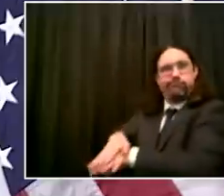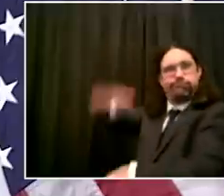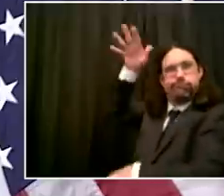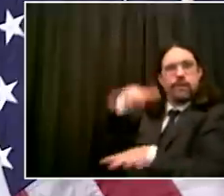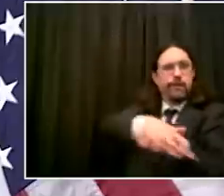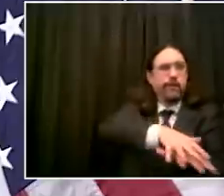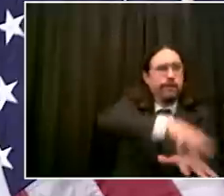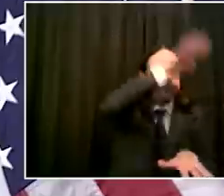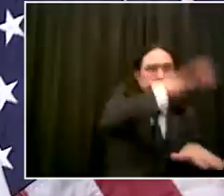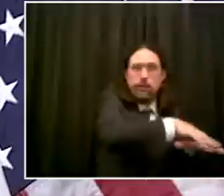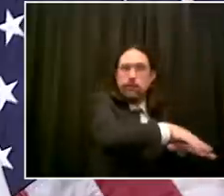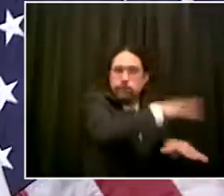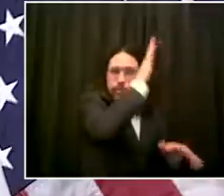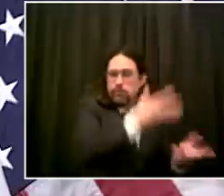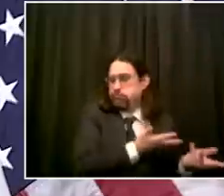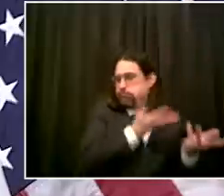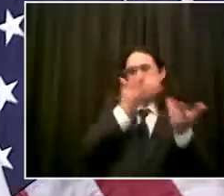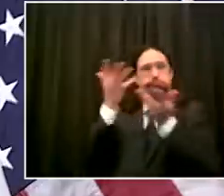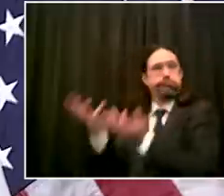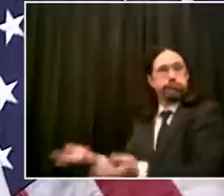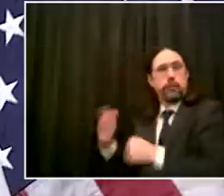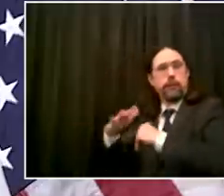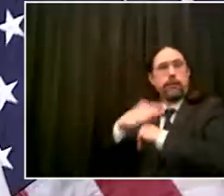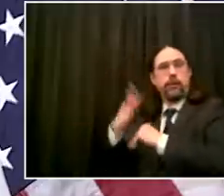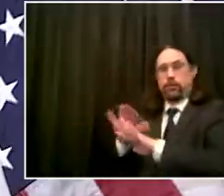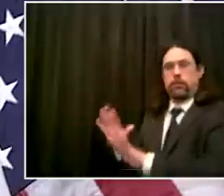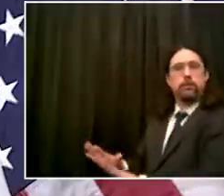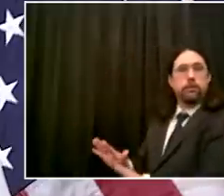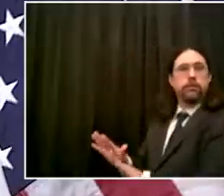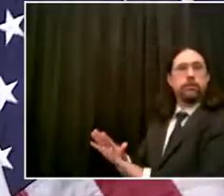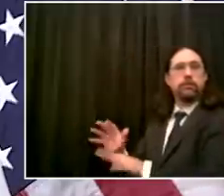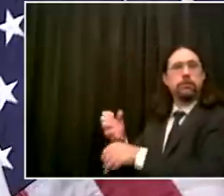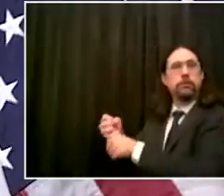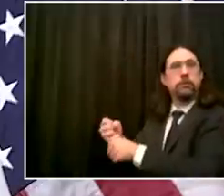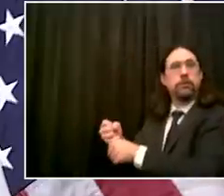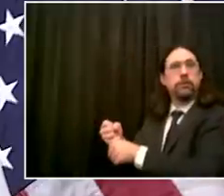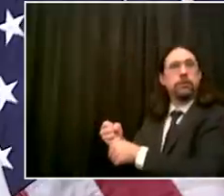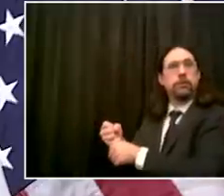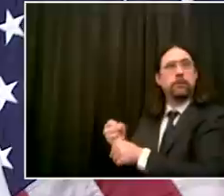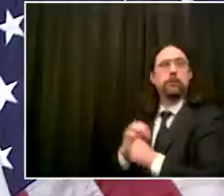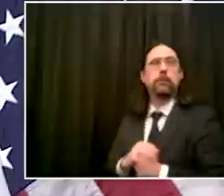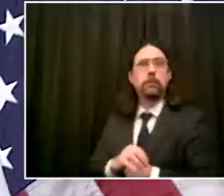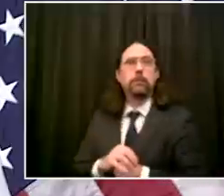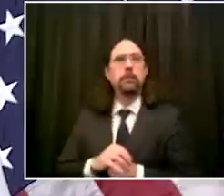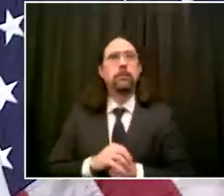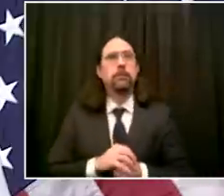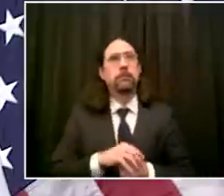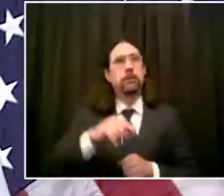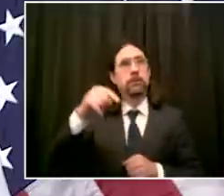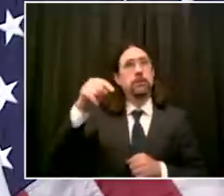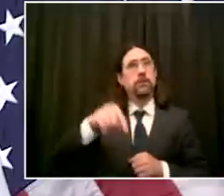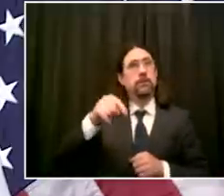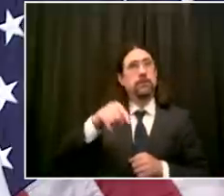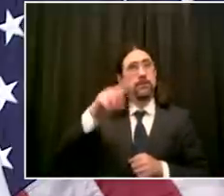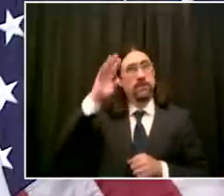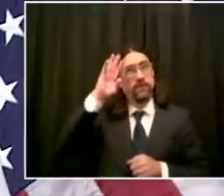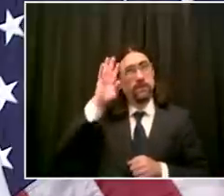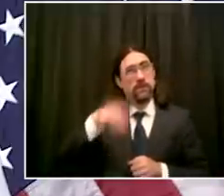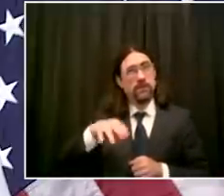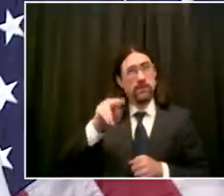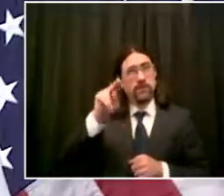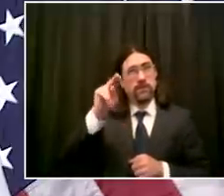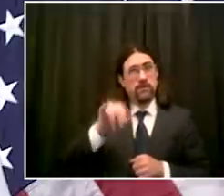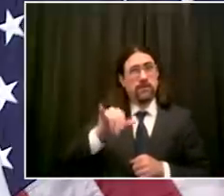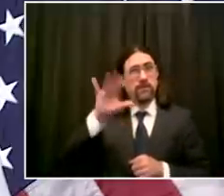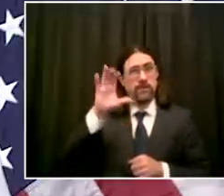if you want to walk on the beach you know fine enjoy that but uh no swimming no